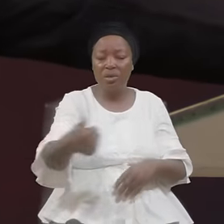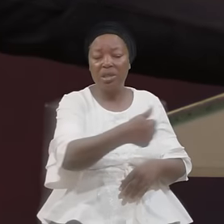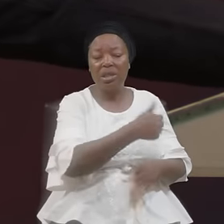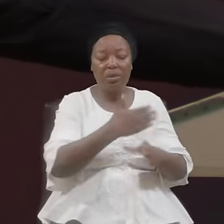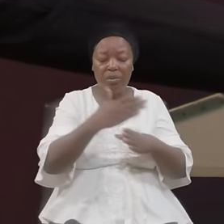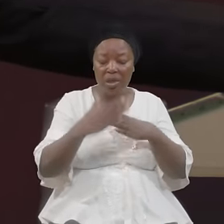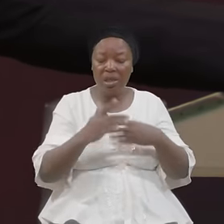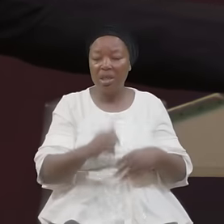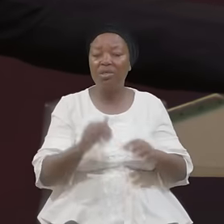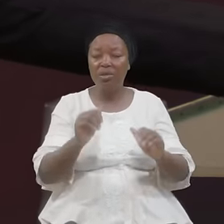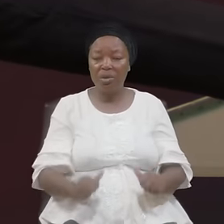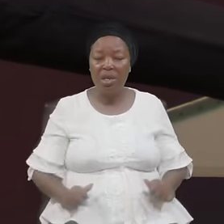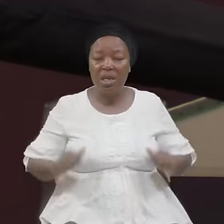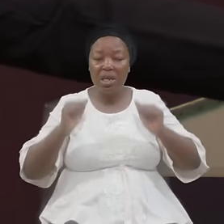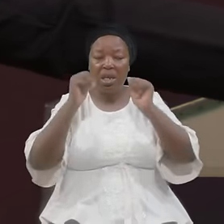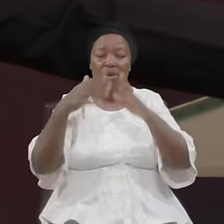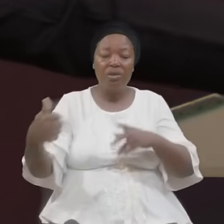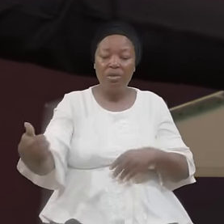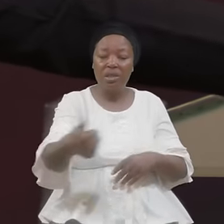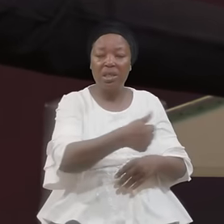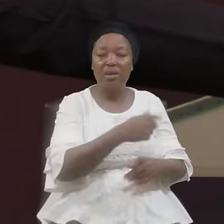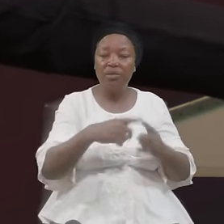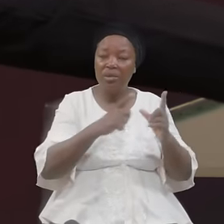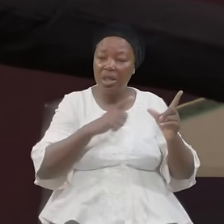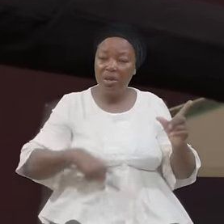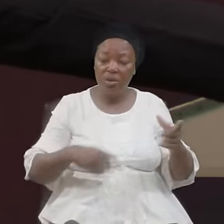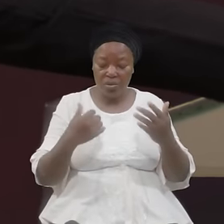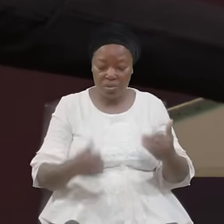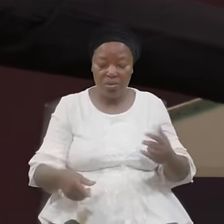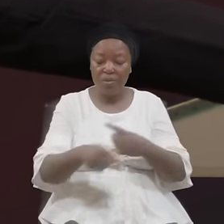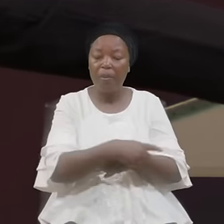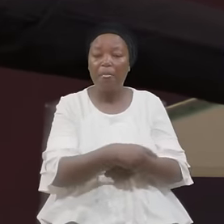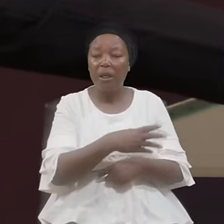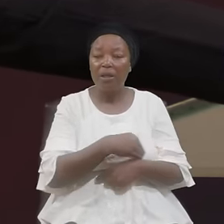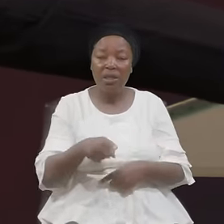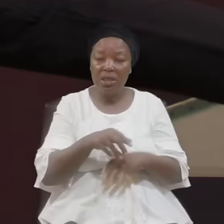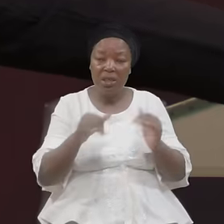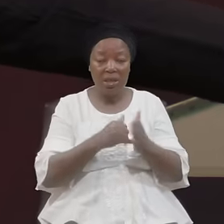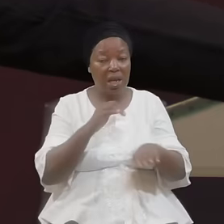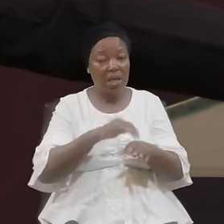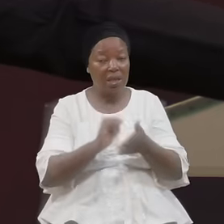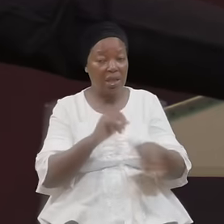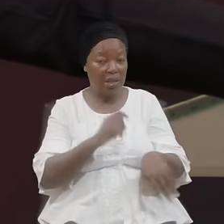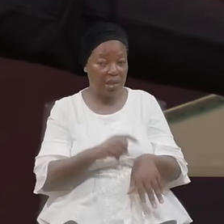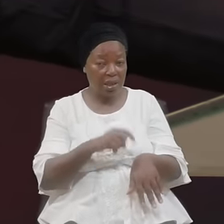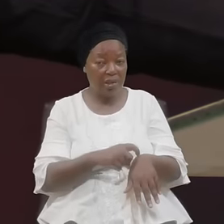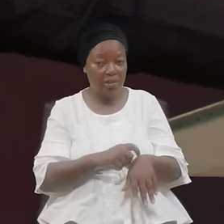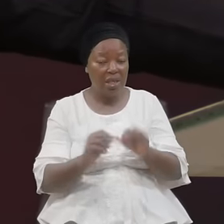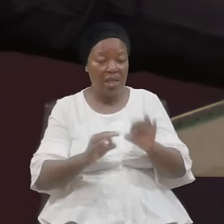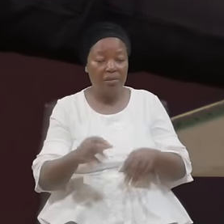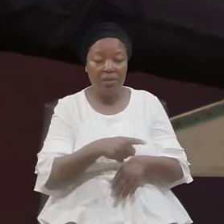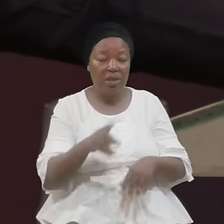Surrender Yourself Unto The Lord This Day They Did That At That Time If They Didn't